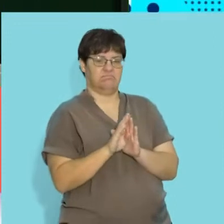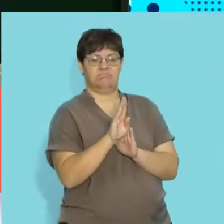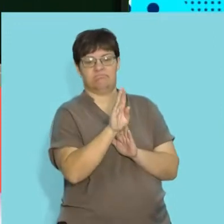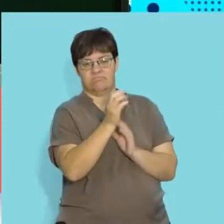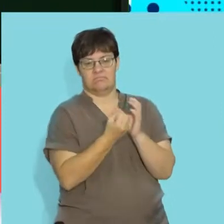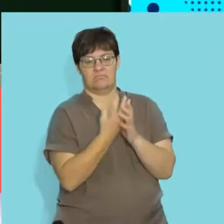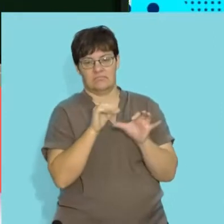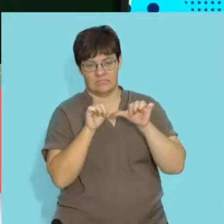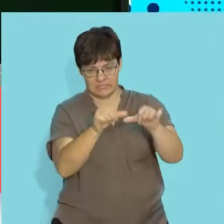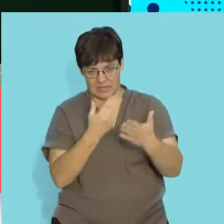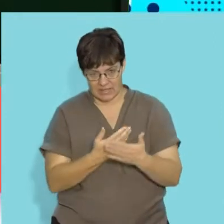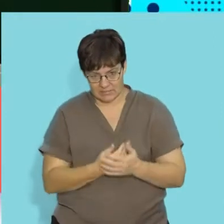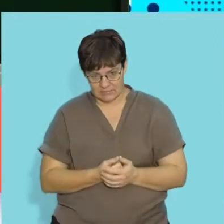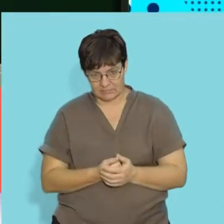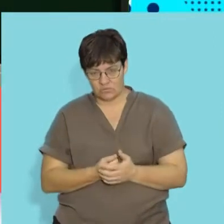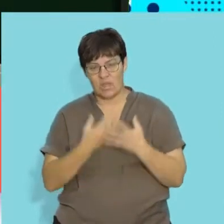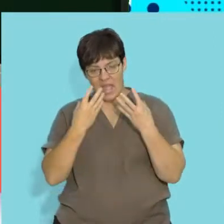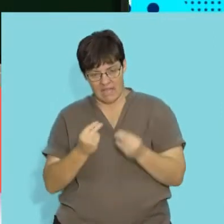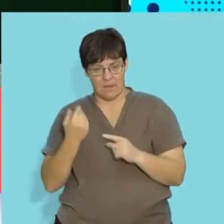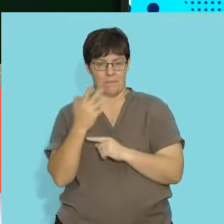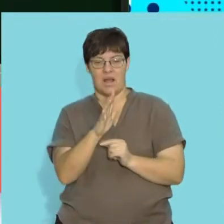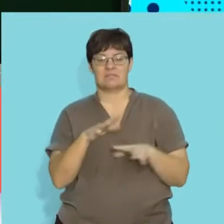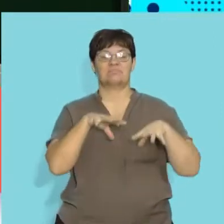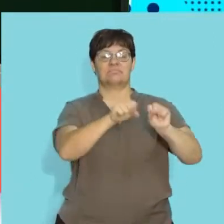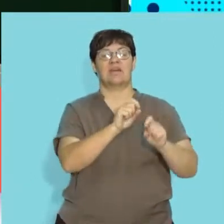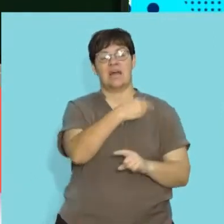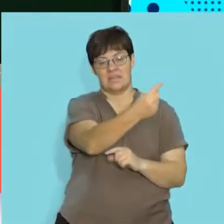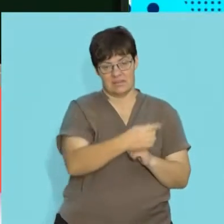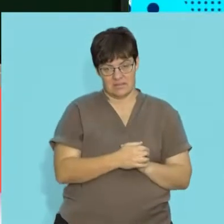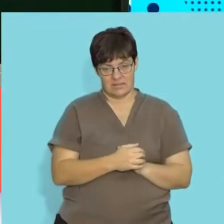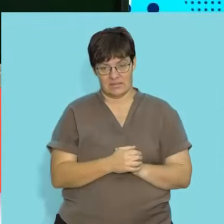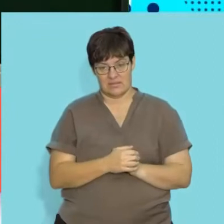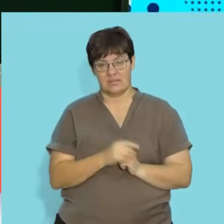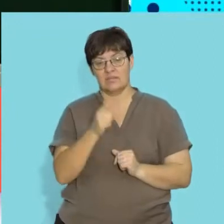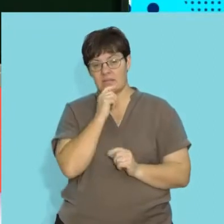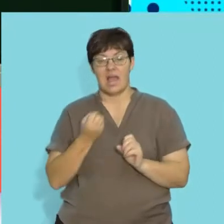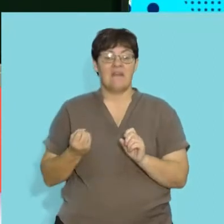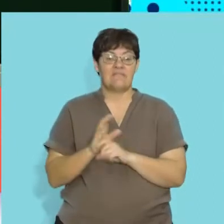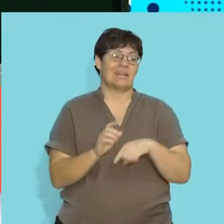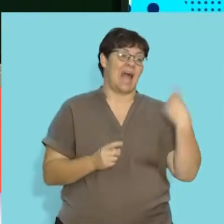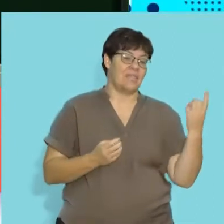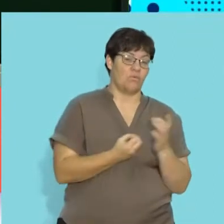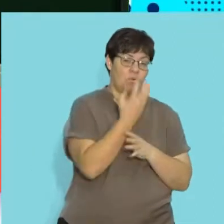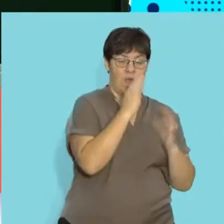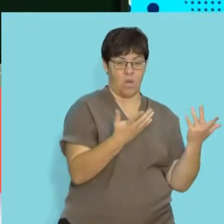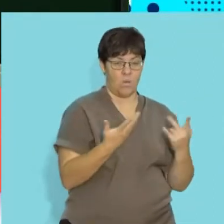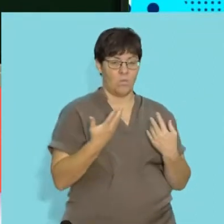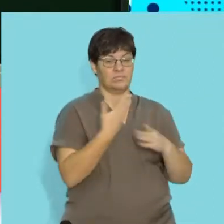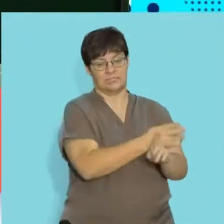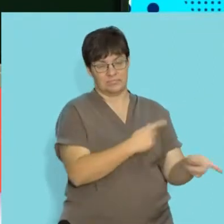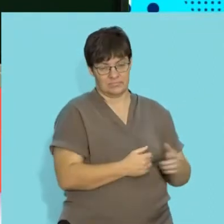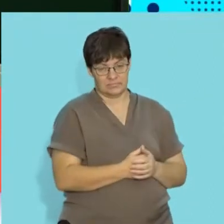their ability to survive. So, yes, we do have parasitic plants and often these parasitic plants affect how other plants grow.